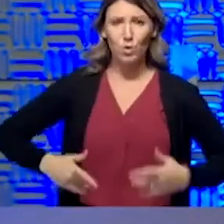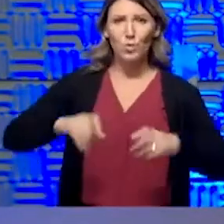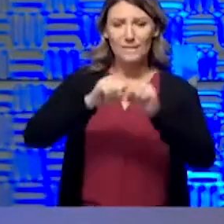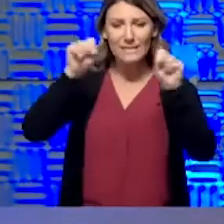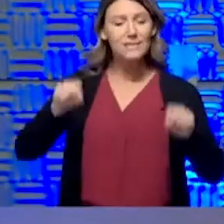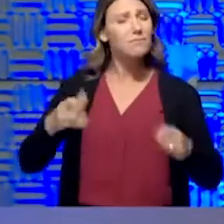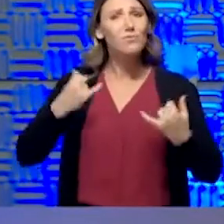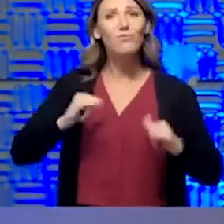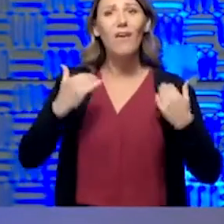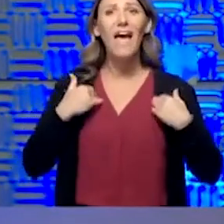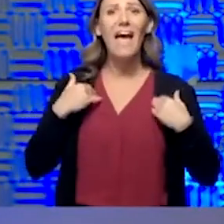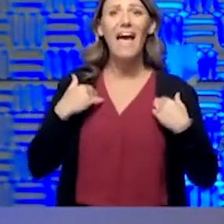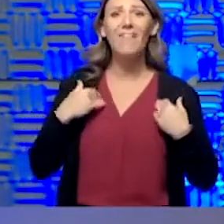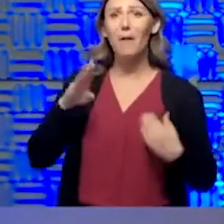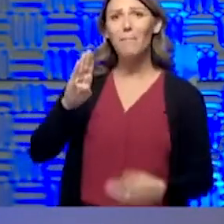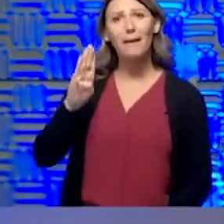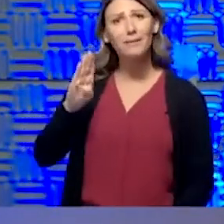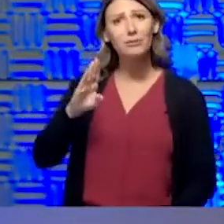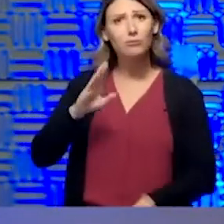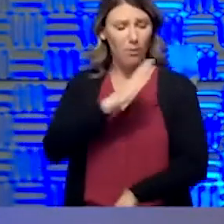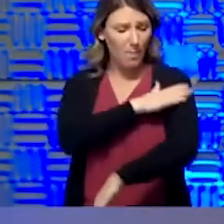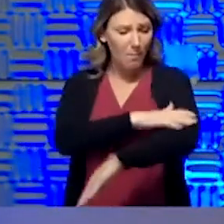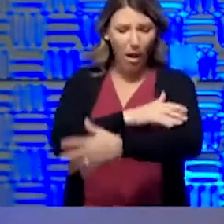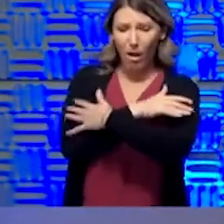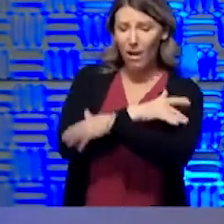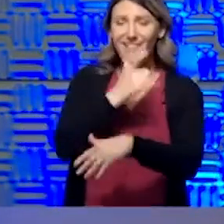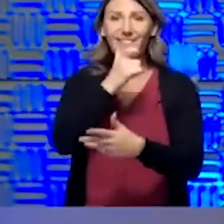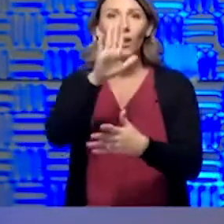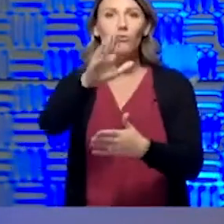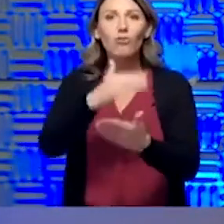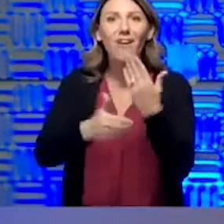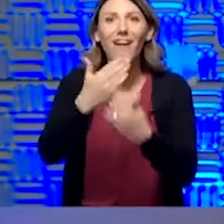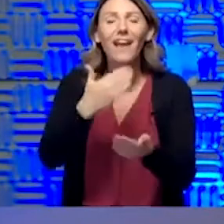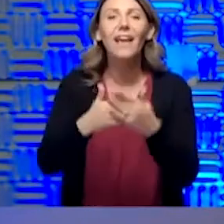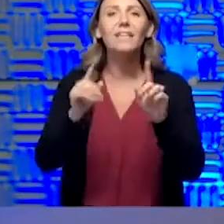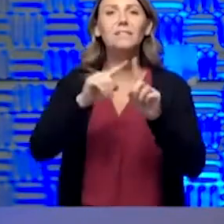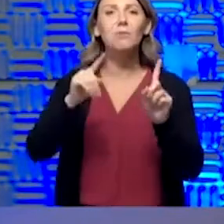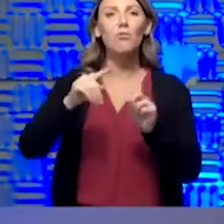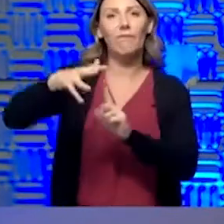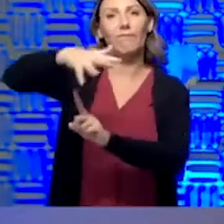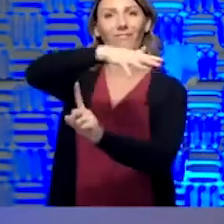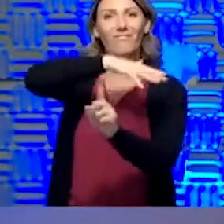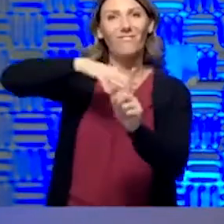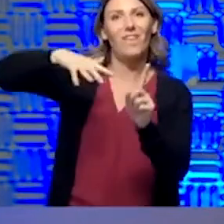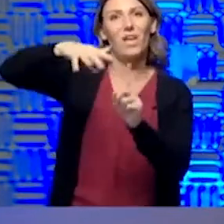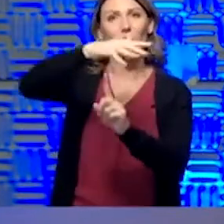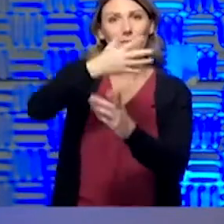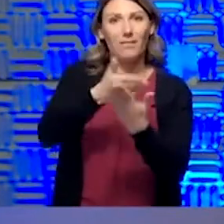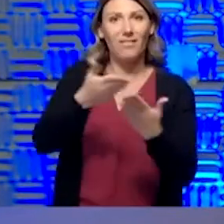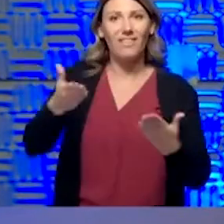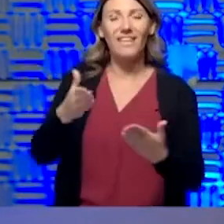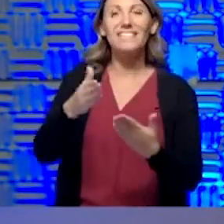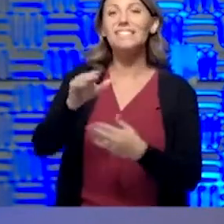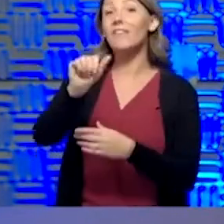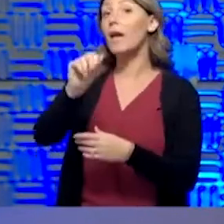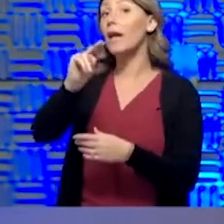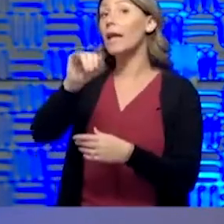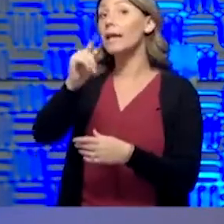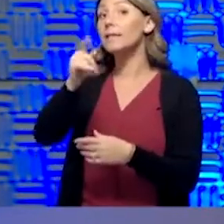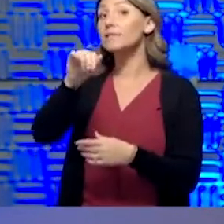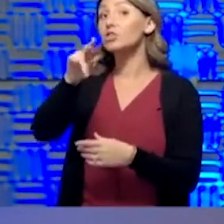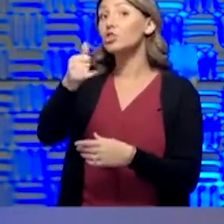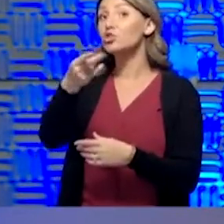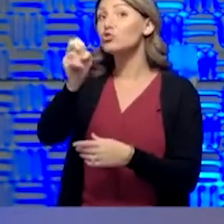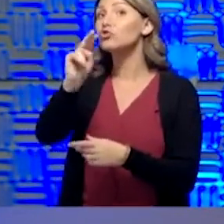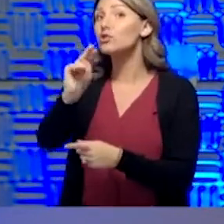on your body, just not on your hands. You still have environmental sources of antigens that are blowing in